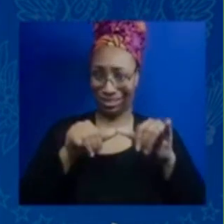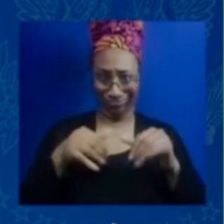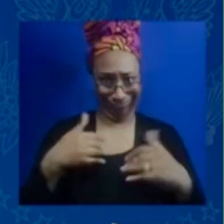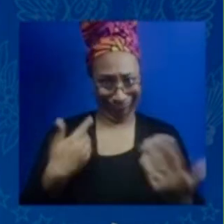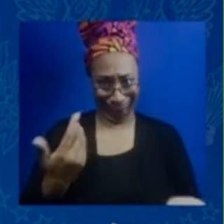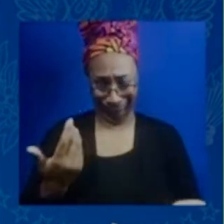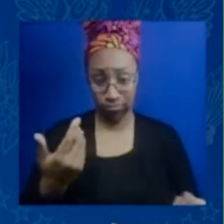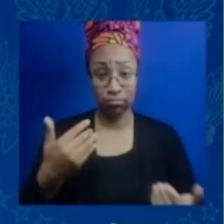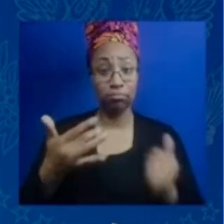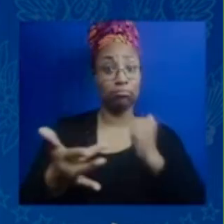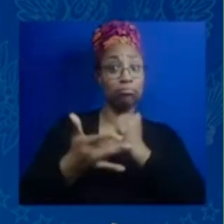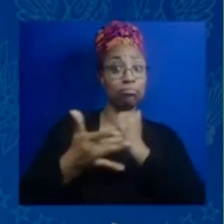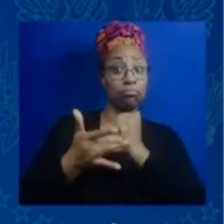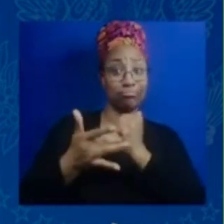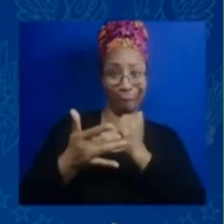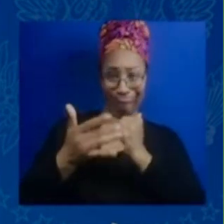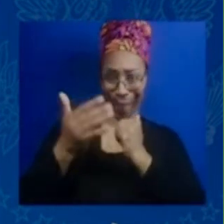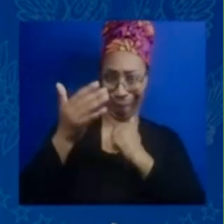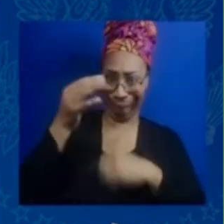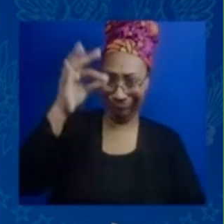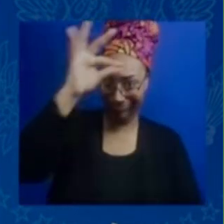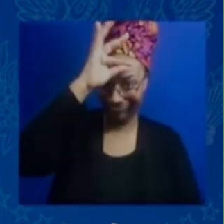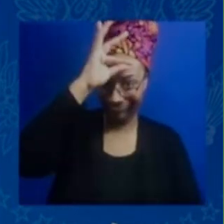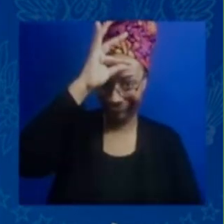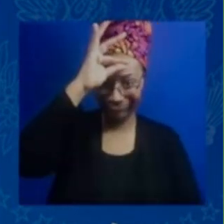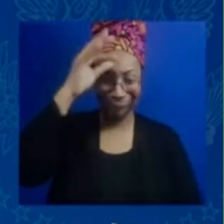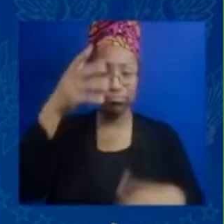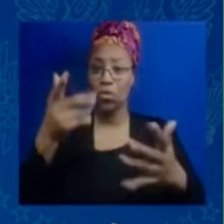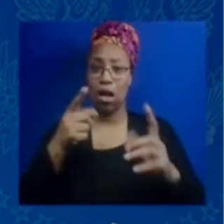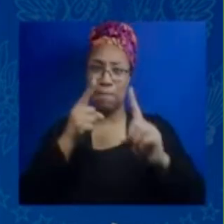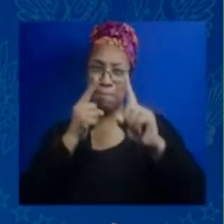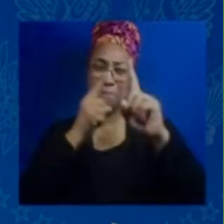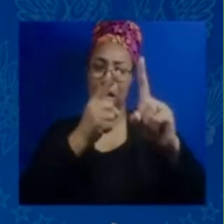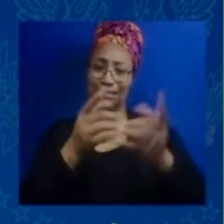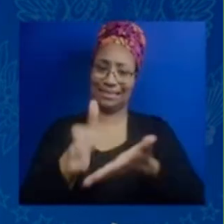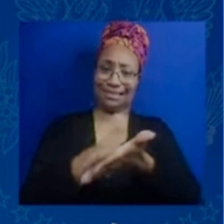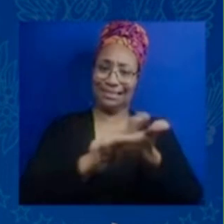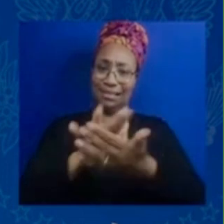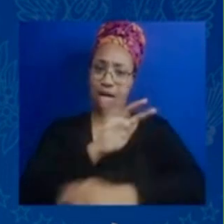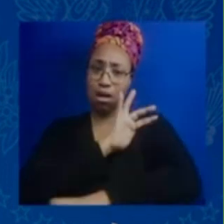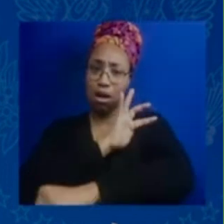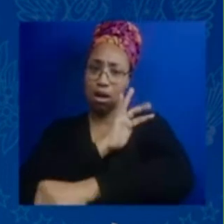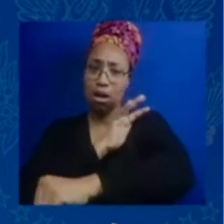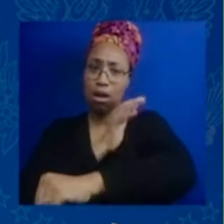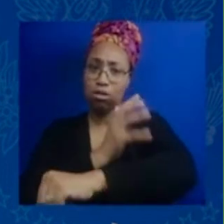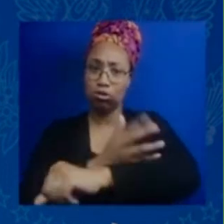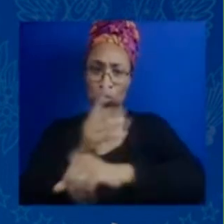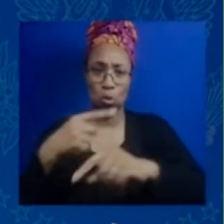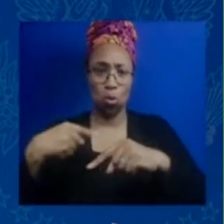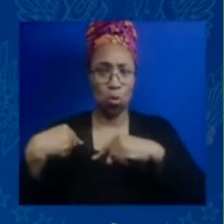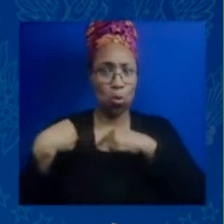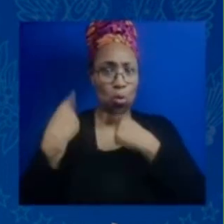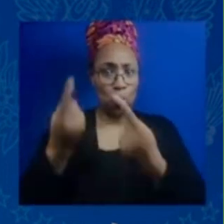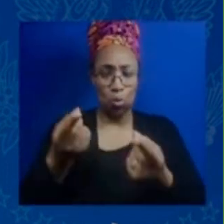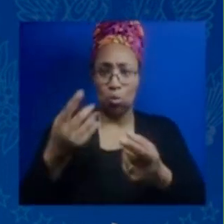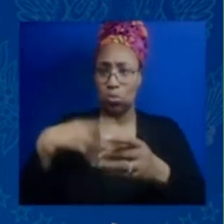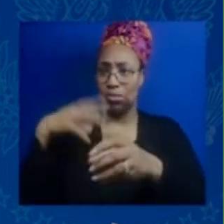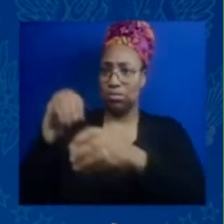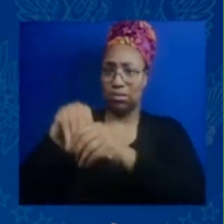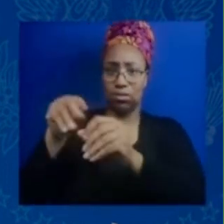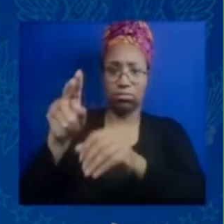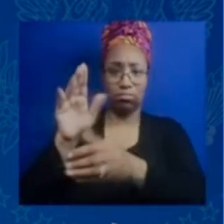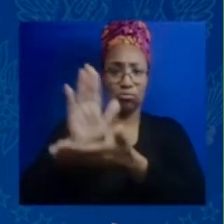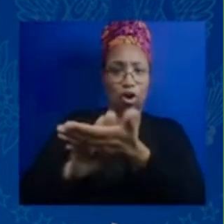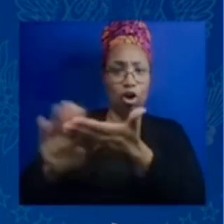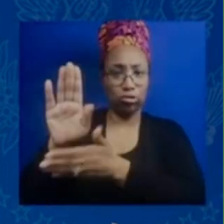for clean energy technology and I had that passion since I was you know undergraduate student student working for environmental justice